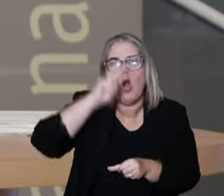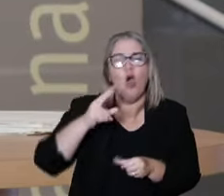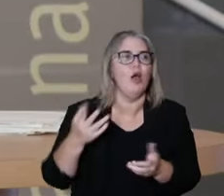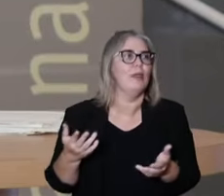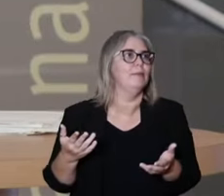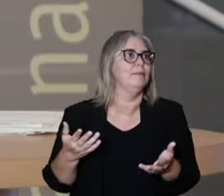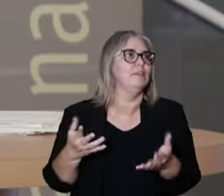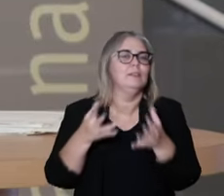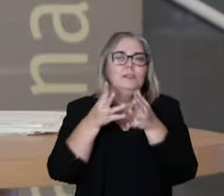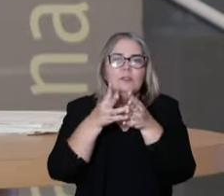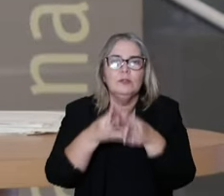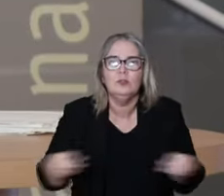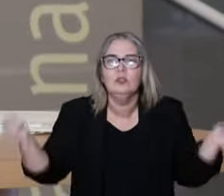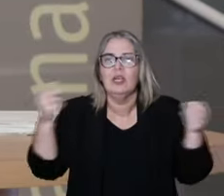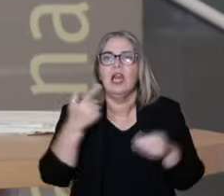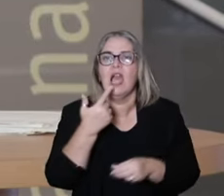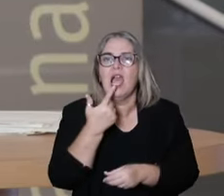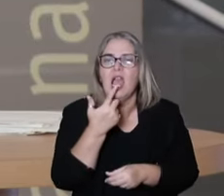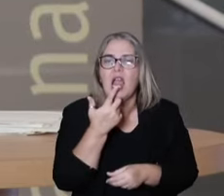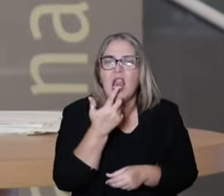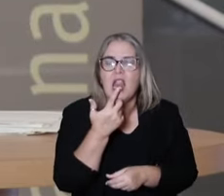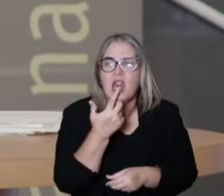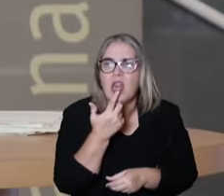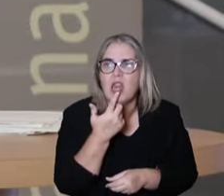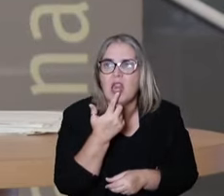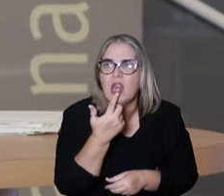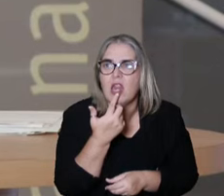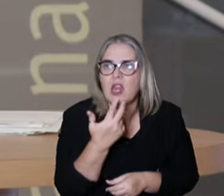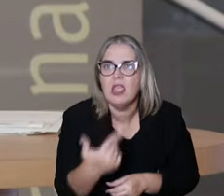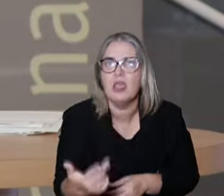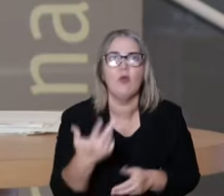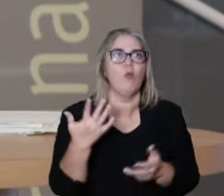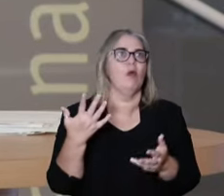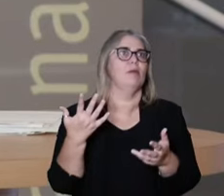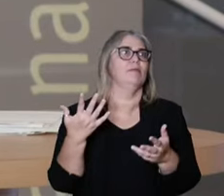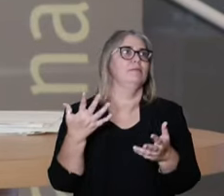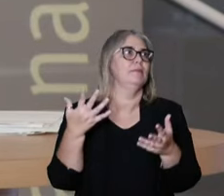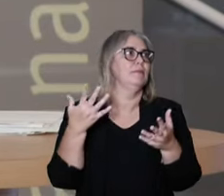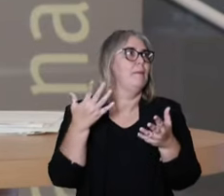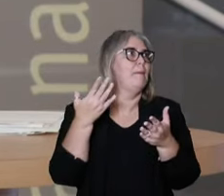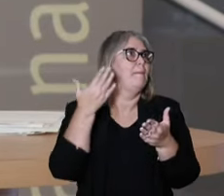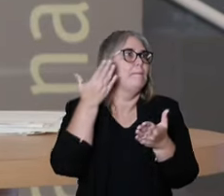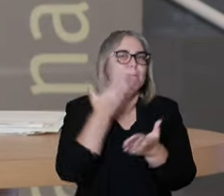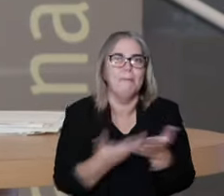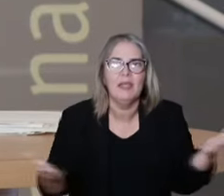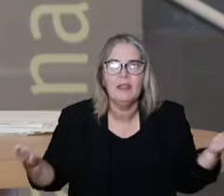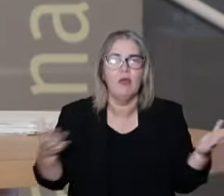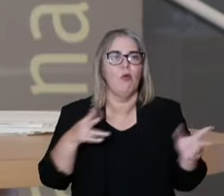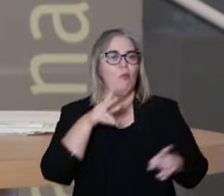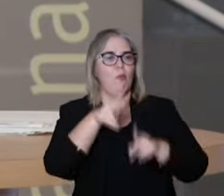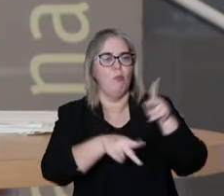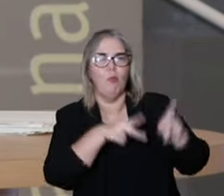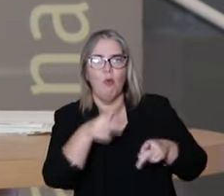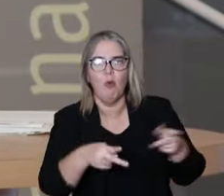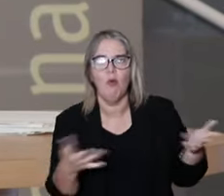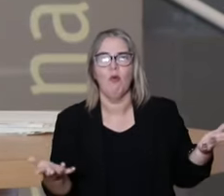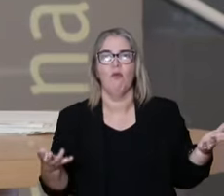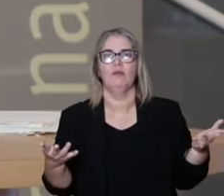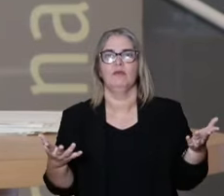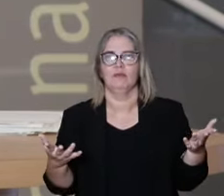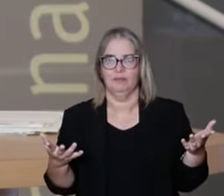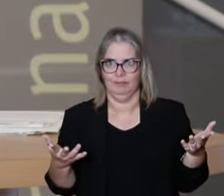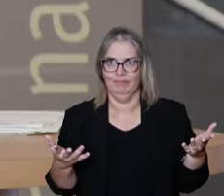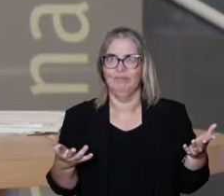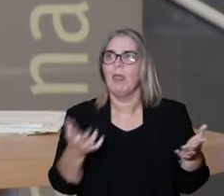We had 1,000 languages. We have some hundreds only. We have lost a lot of